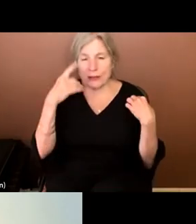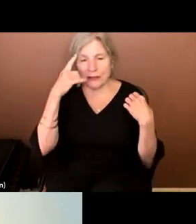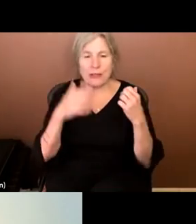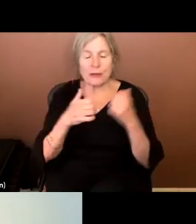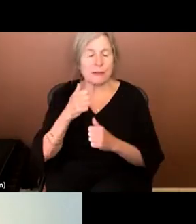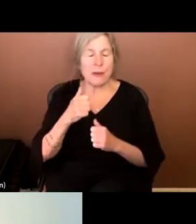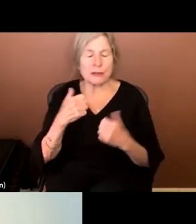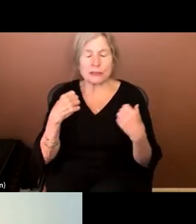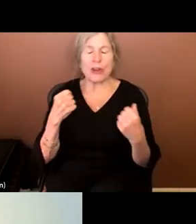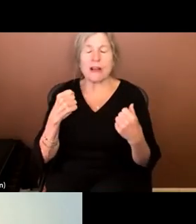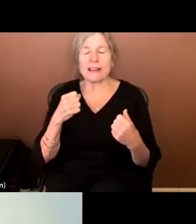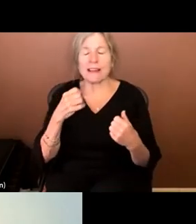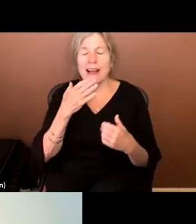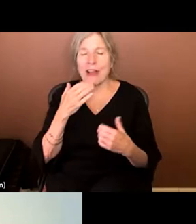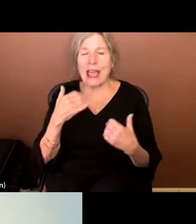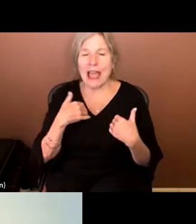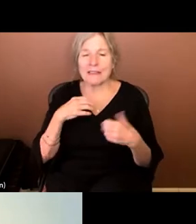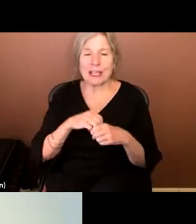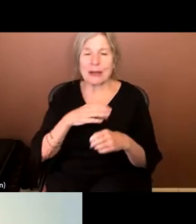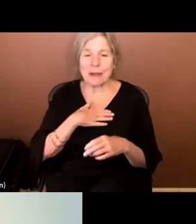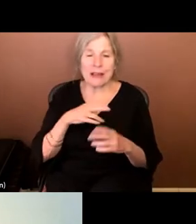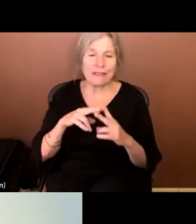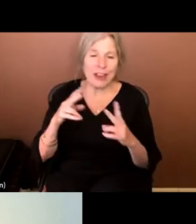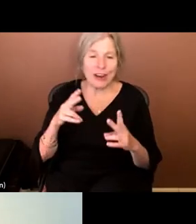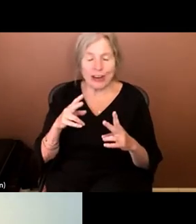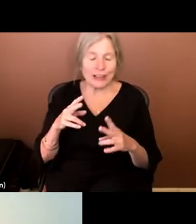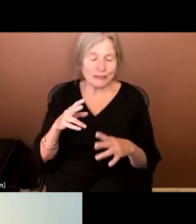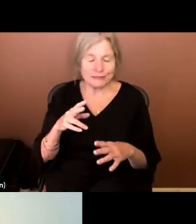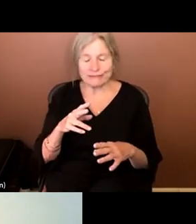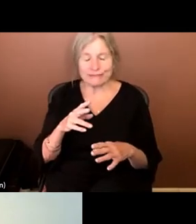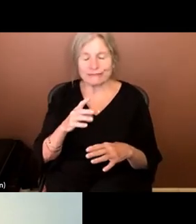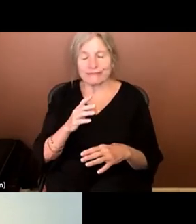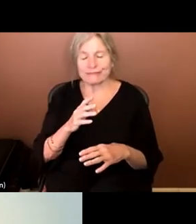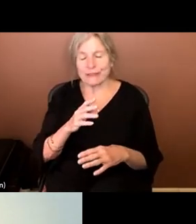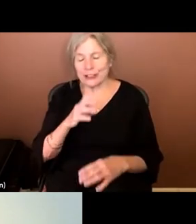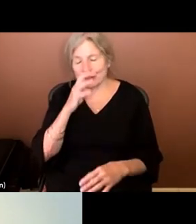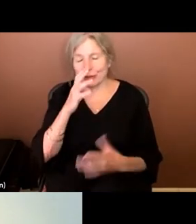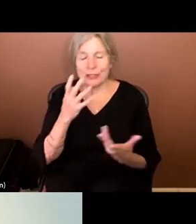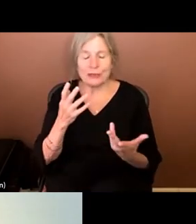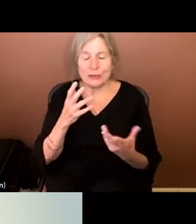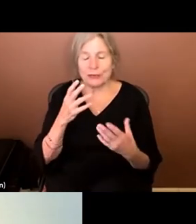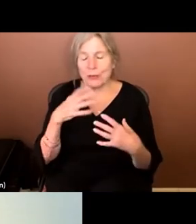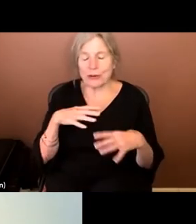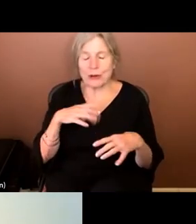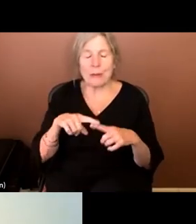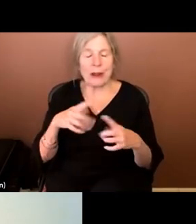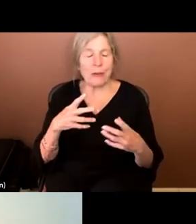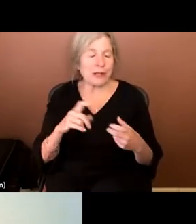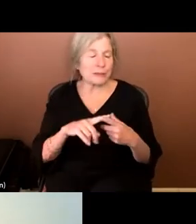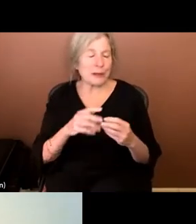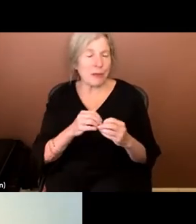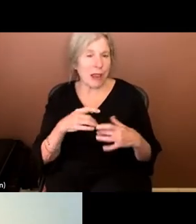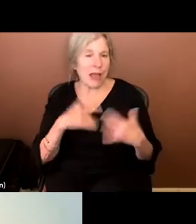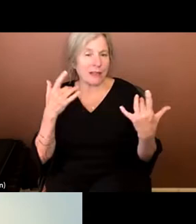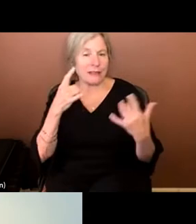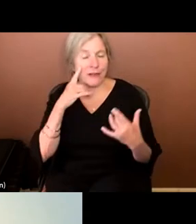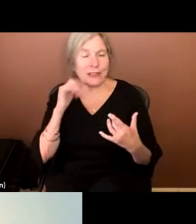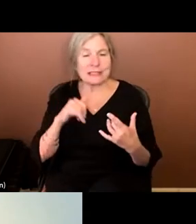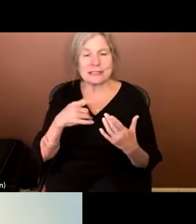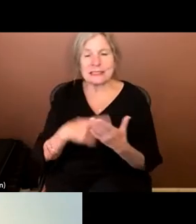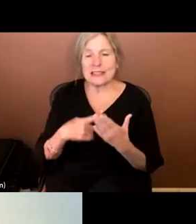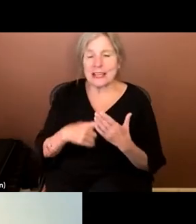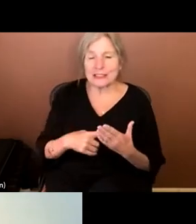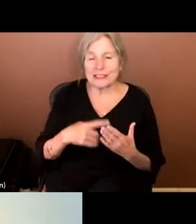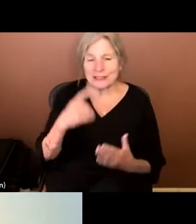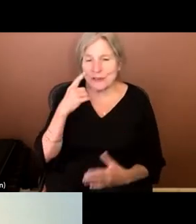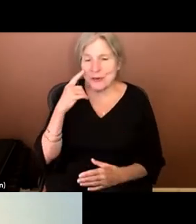vibrant color that I had in my conservative wardrobe when I was thinking about trying to be vibrant for this discussion of comics and graphic novels.